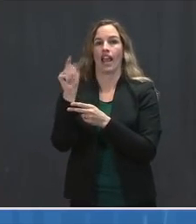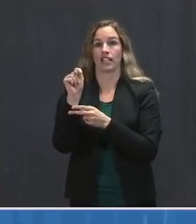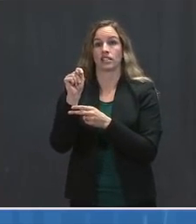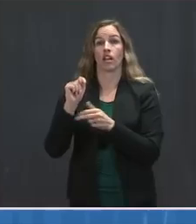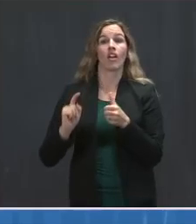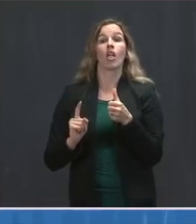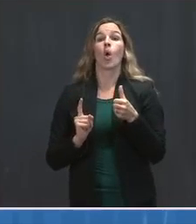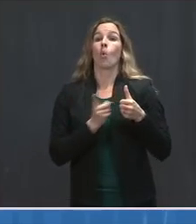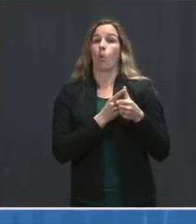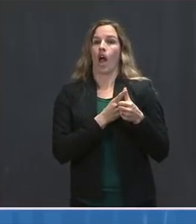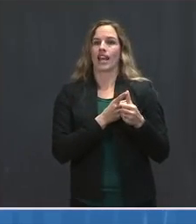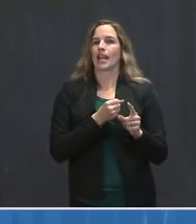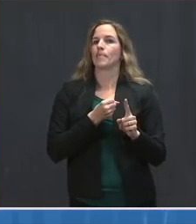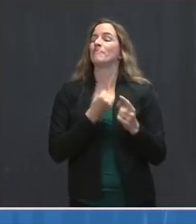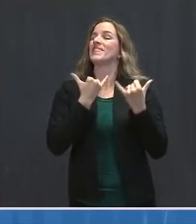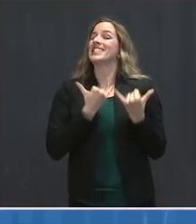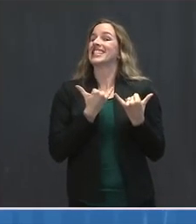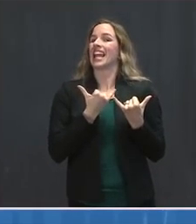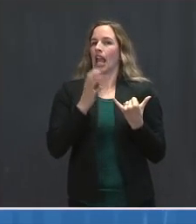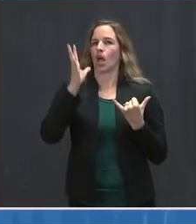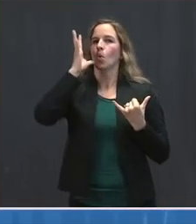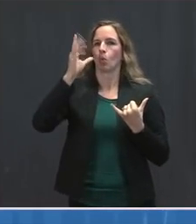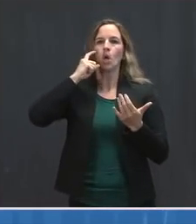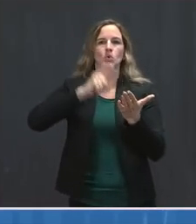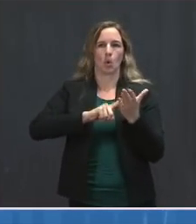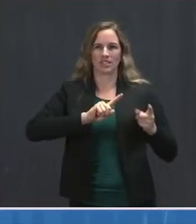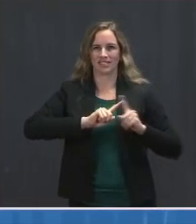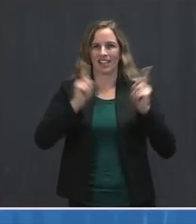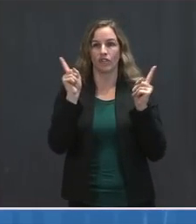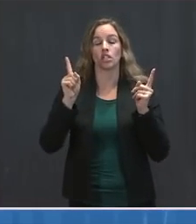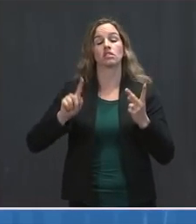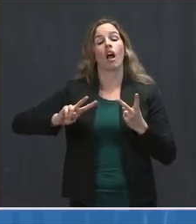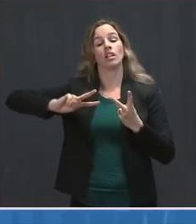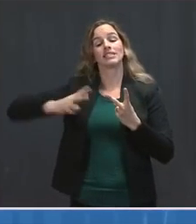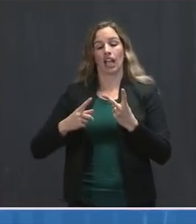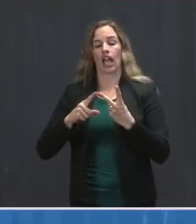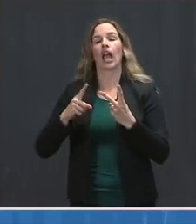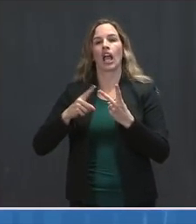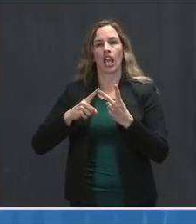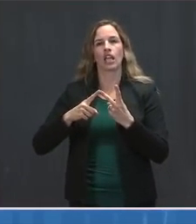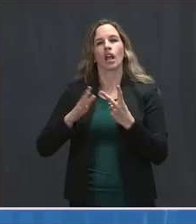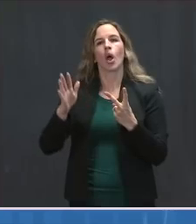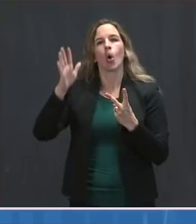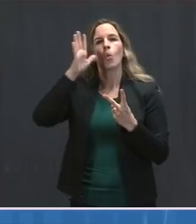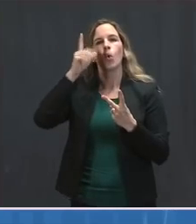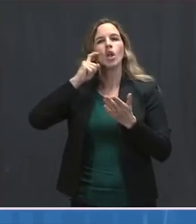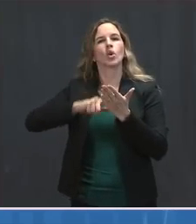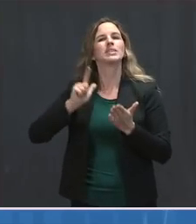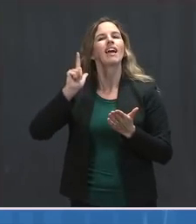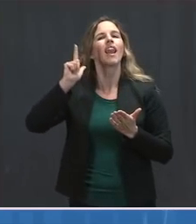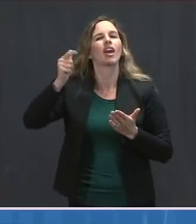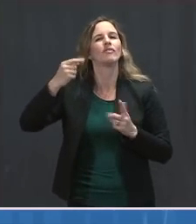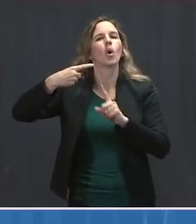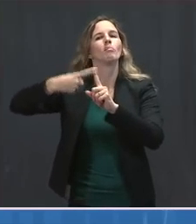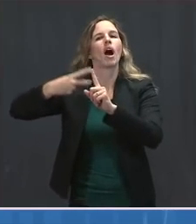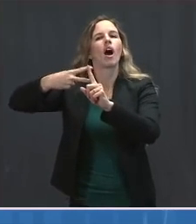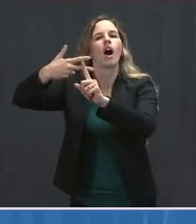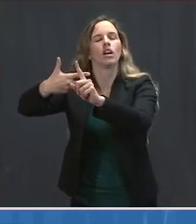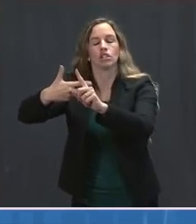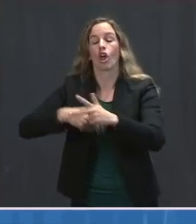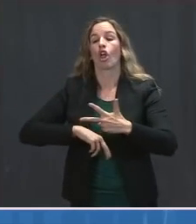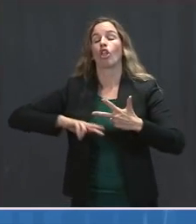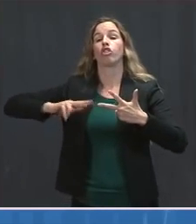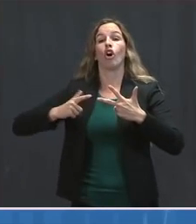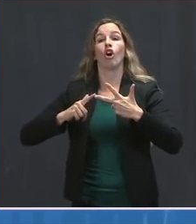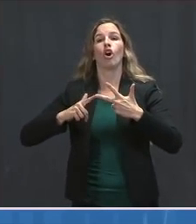months, and one will help diminish our reliance on foreign manufacturing for PPE over the long term. Our first action gets Pfizer more